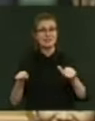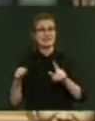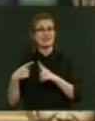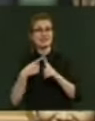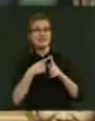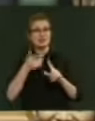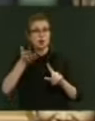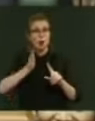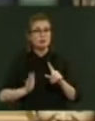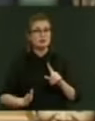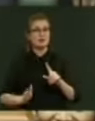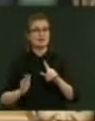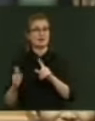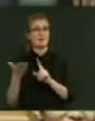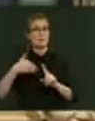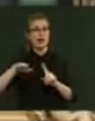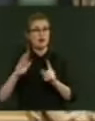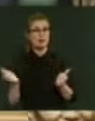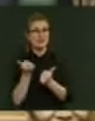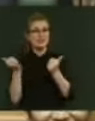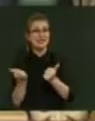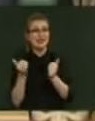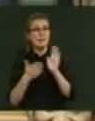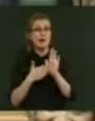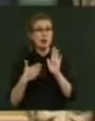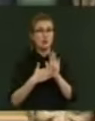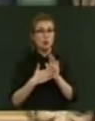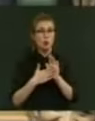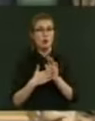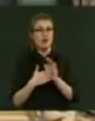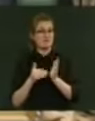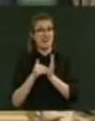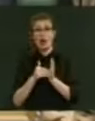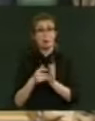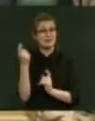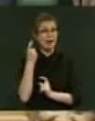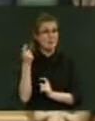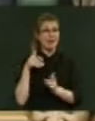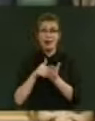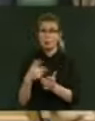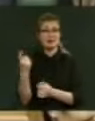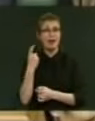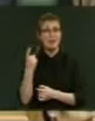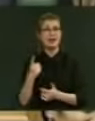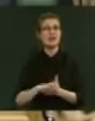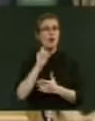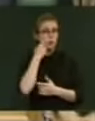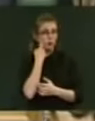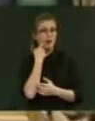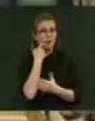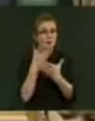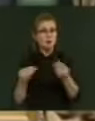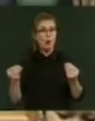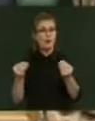Whahanui. Help is on its way, Mr Speaker. Help is on its way. It will address longstanding issues that have